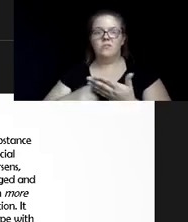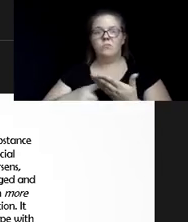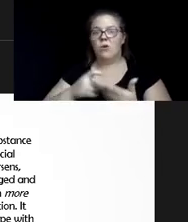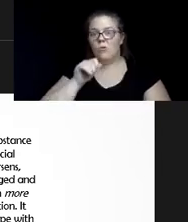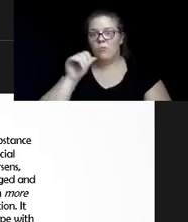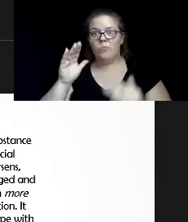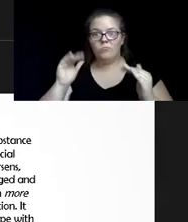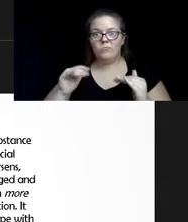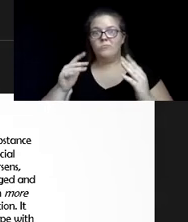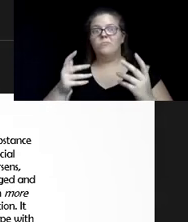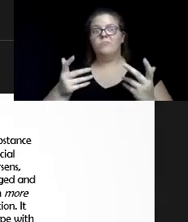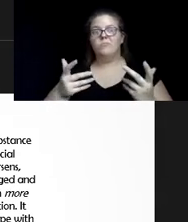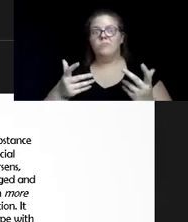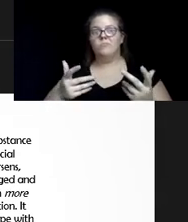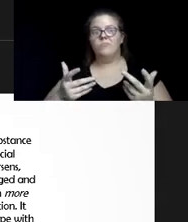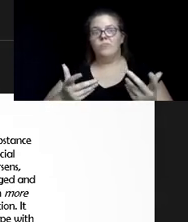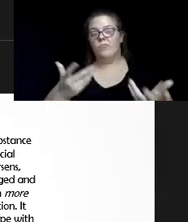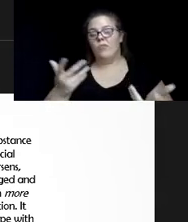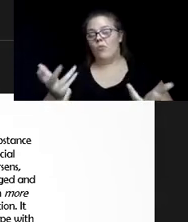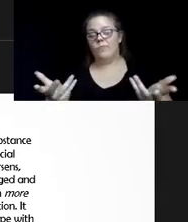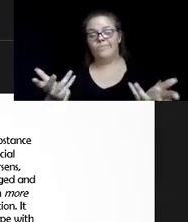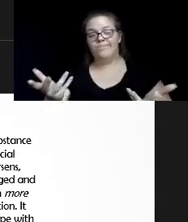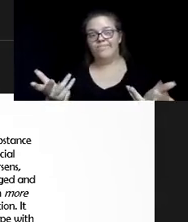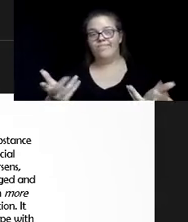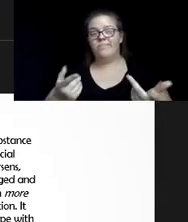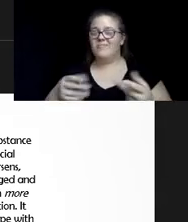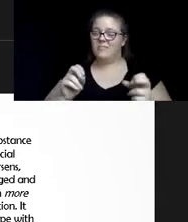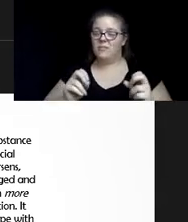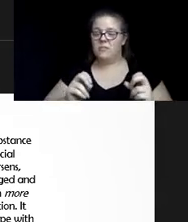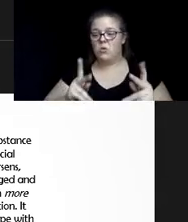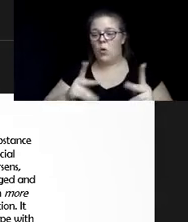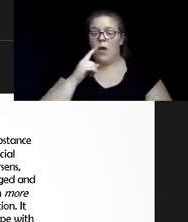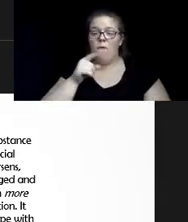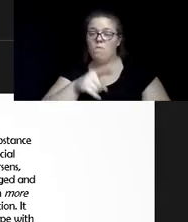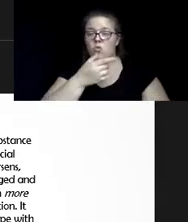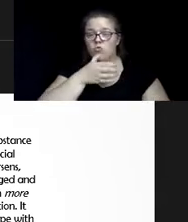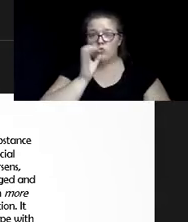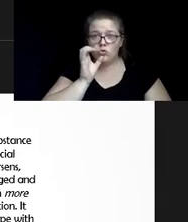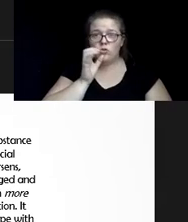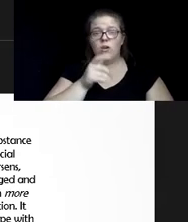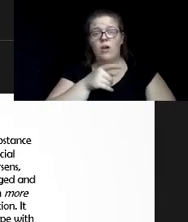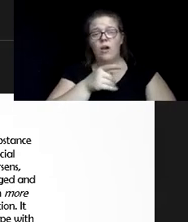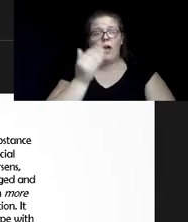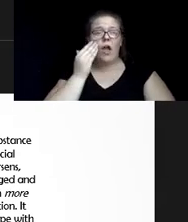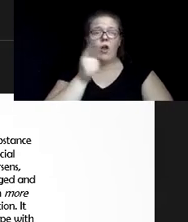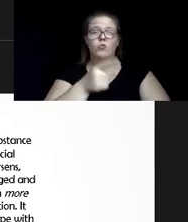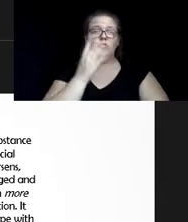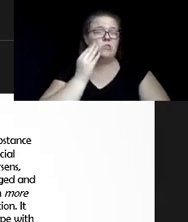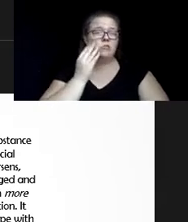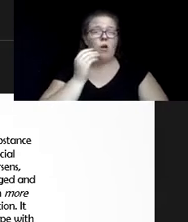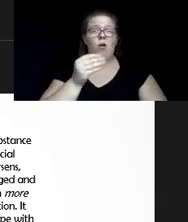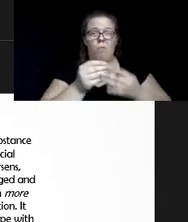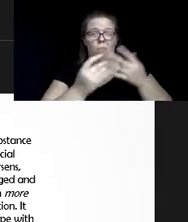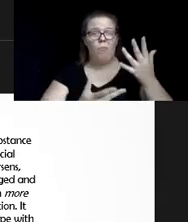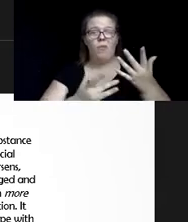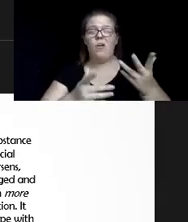when the provider of the family is thinking, you know what, it's okay for her to drink. I want you time to she doesn't have that. That's Just, you know, just